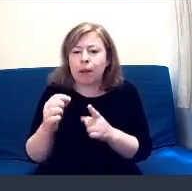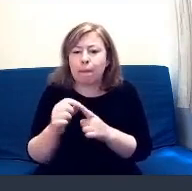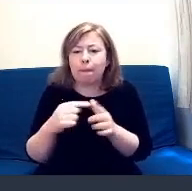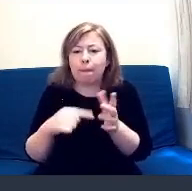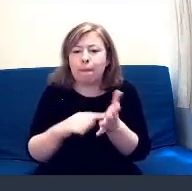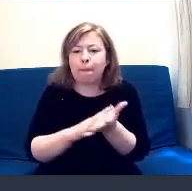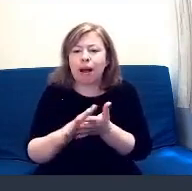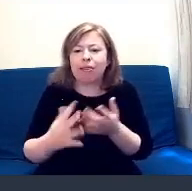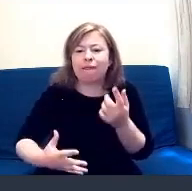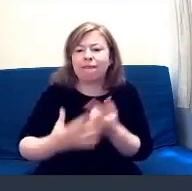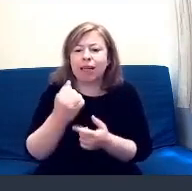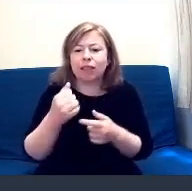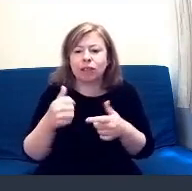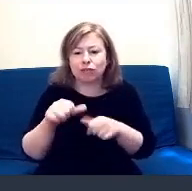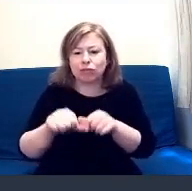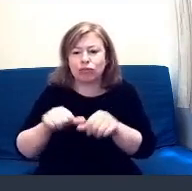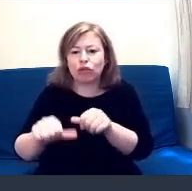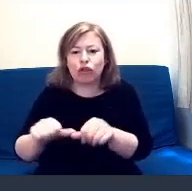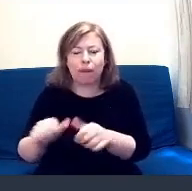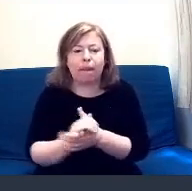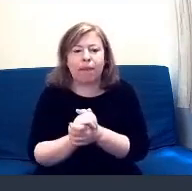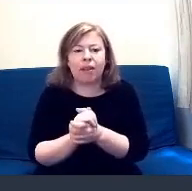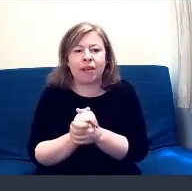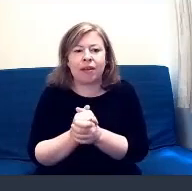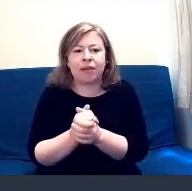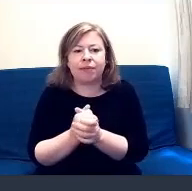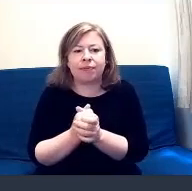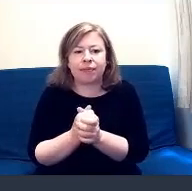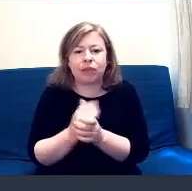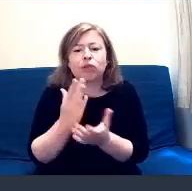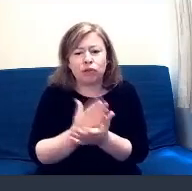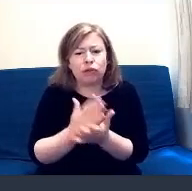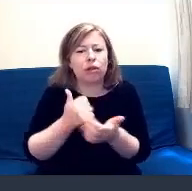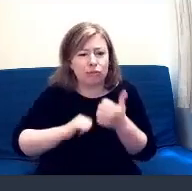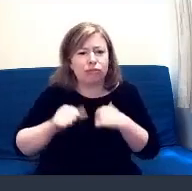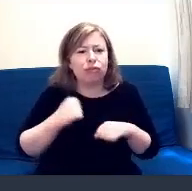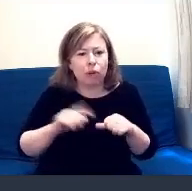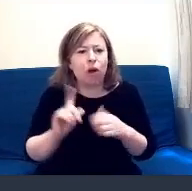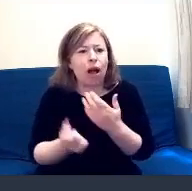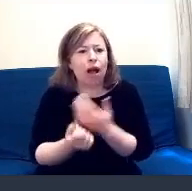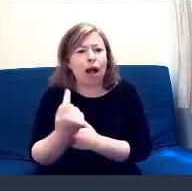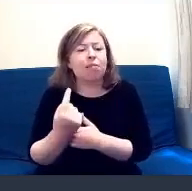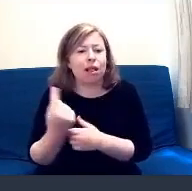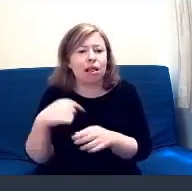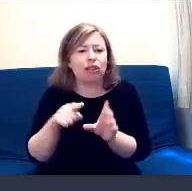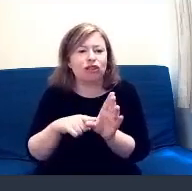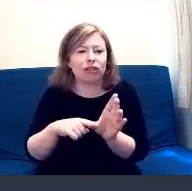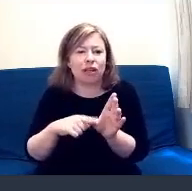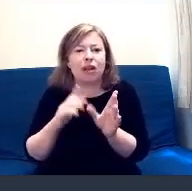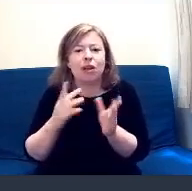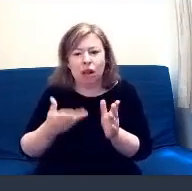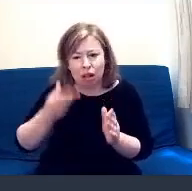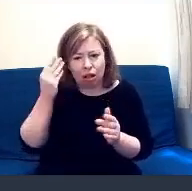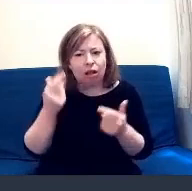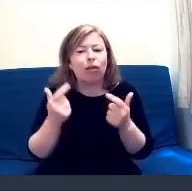something that I'm definitely super proud of last year. It's something that I think we've learnt a lot. And